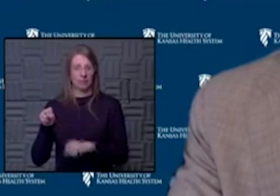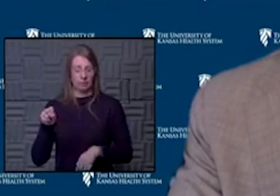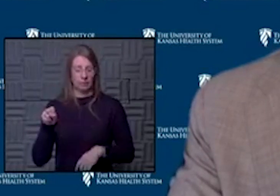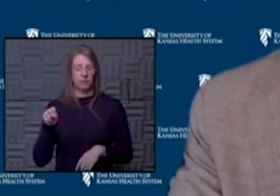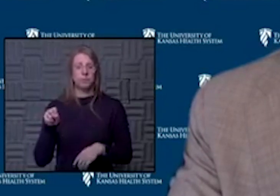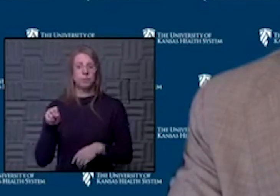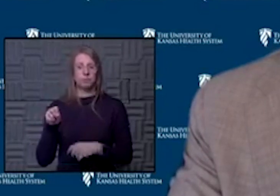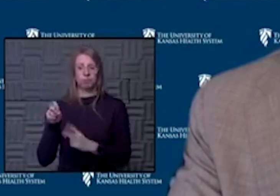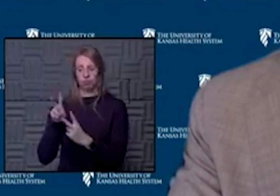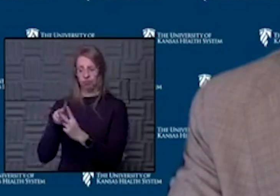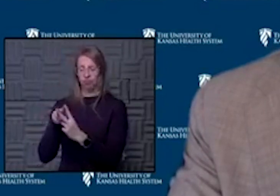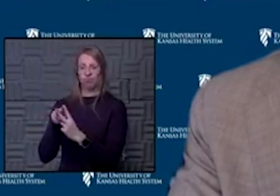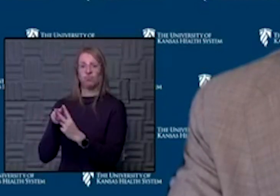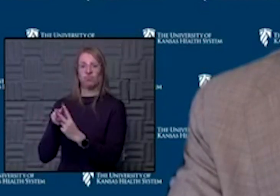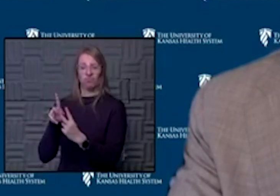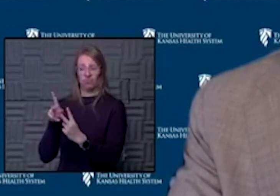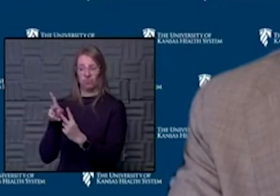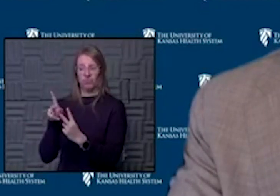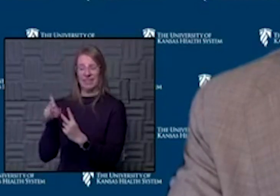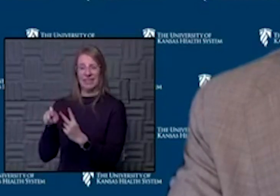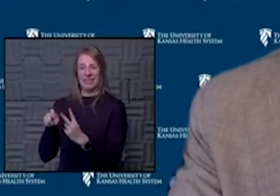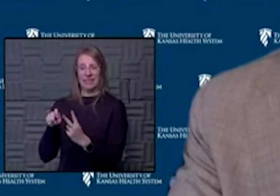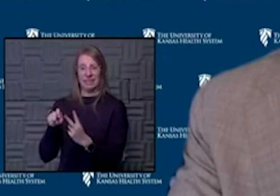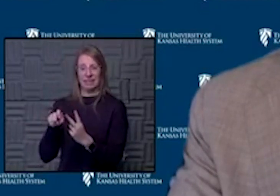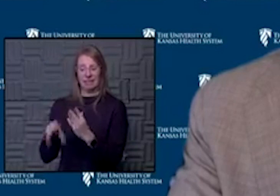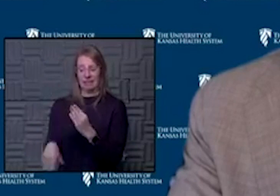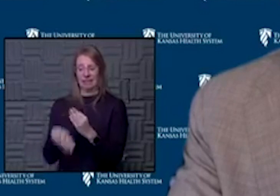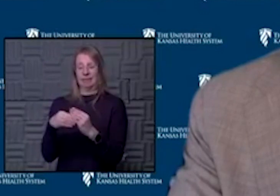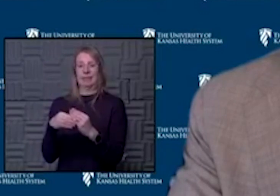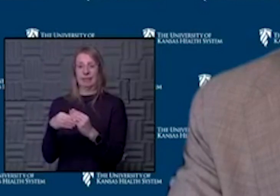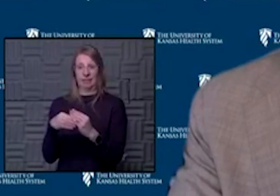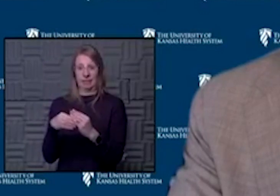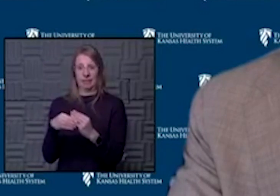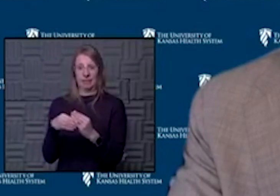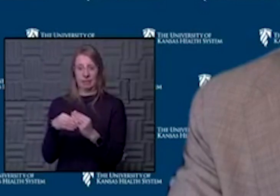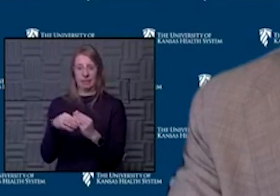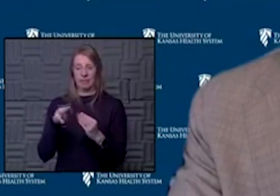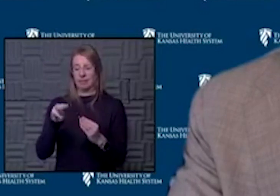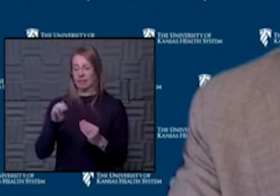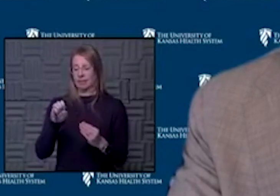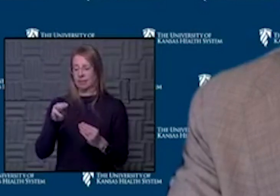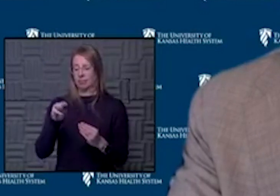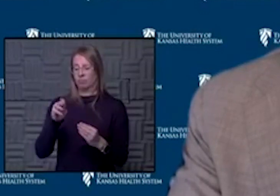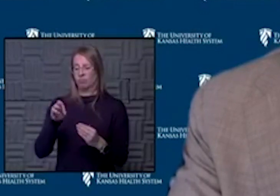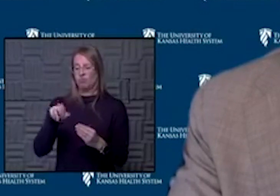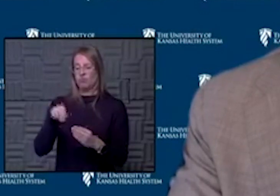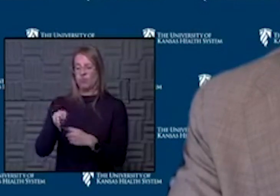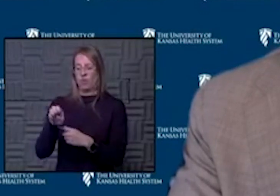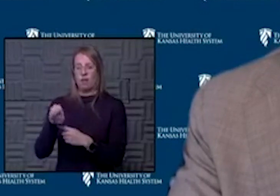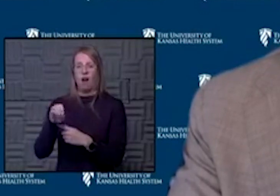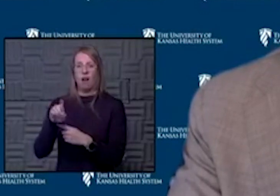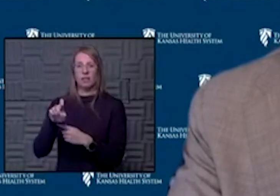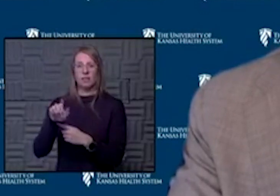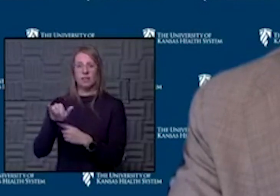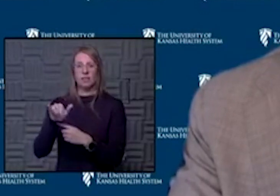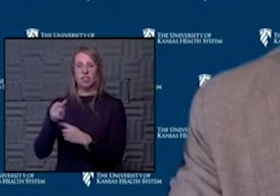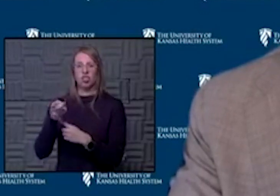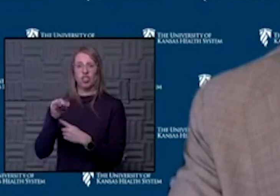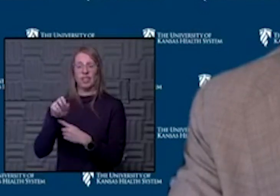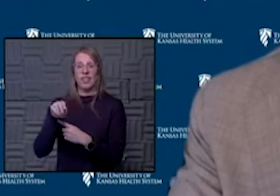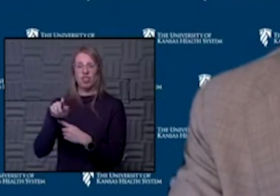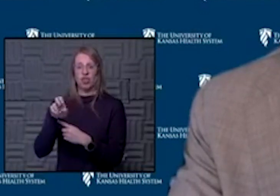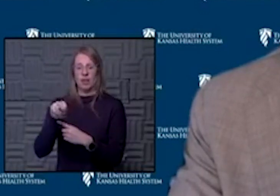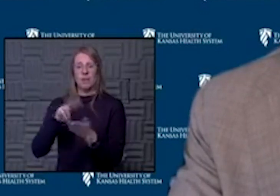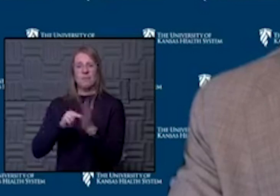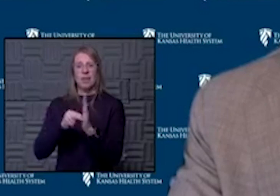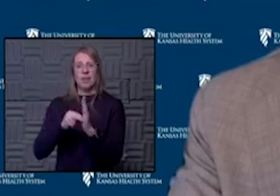that have ended up needing ECMO, that extra corporeal membrane oxygenation, that sort of, uh, lung machine outside